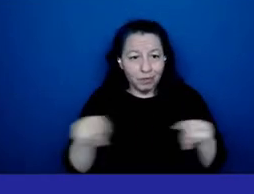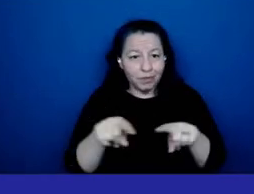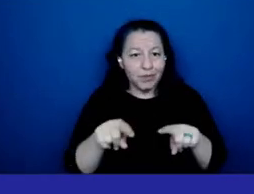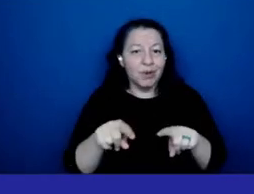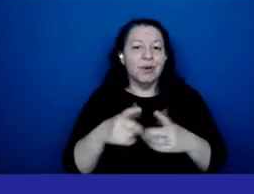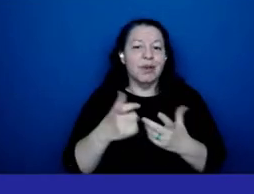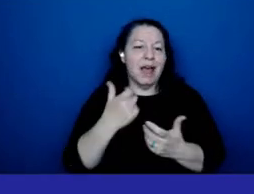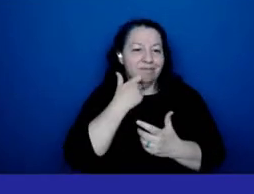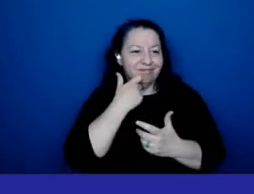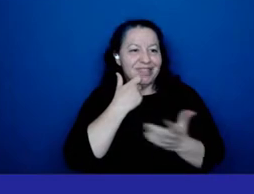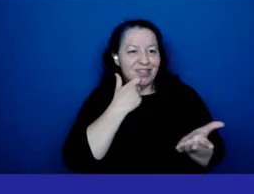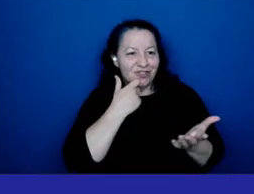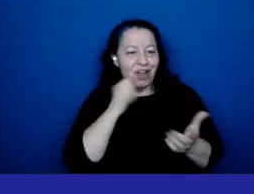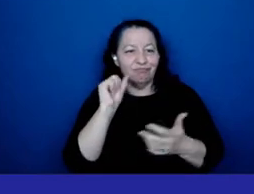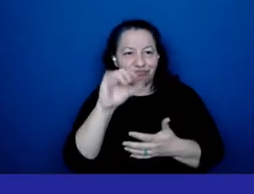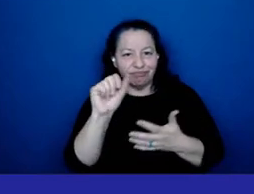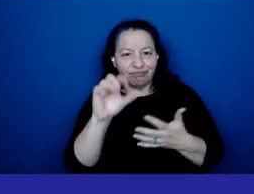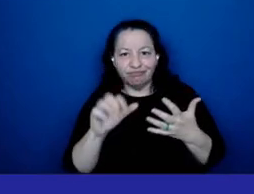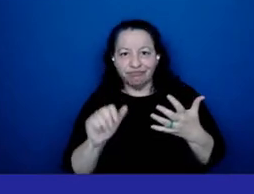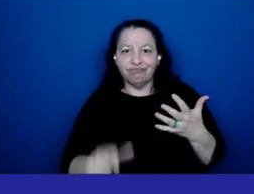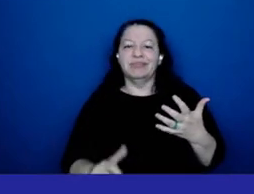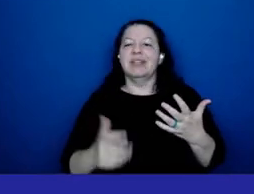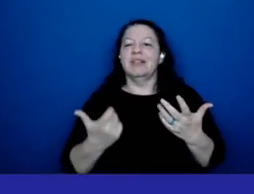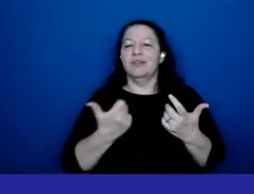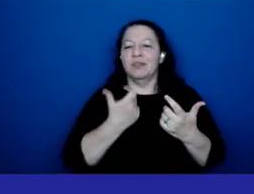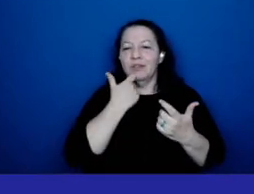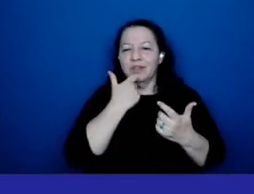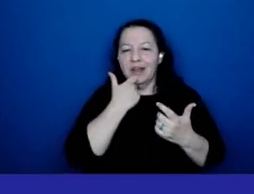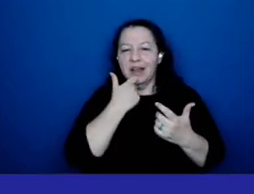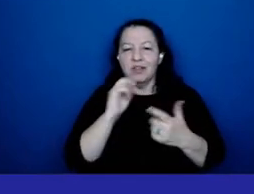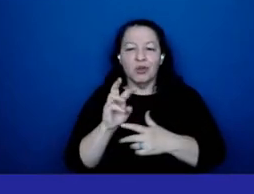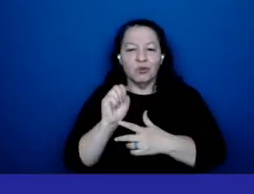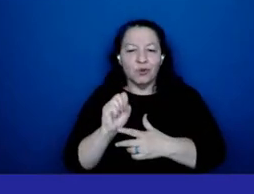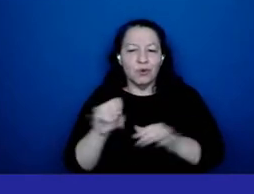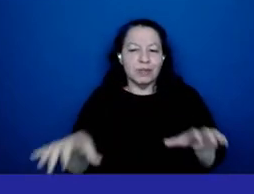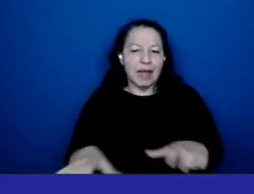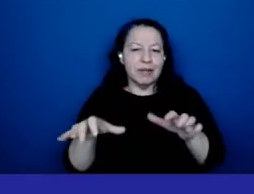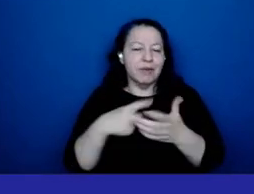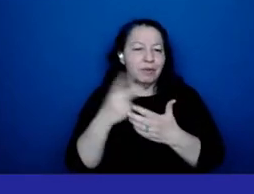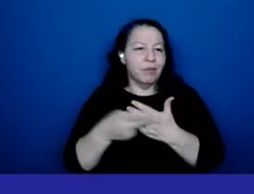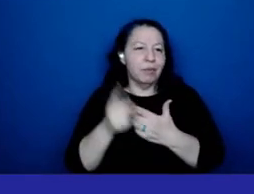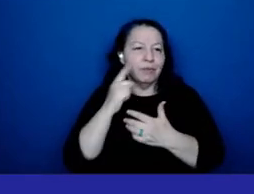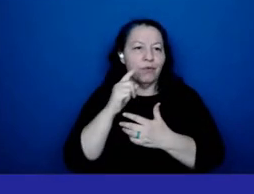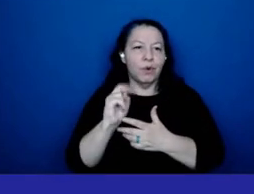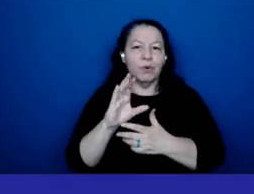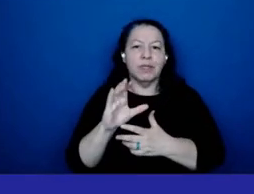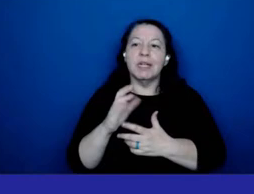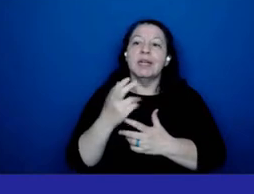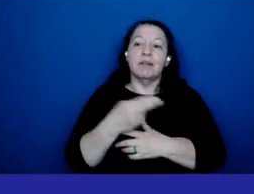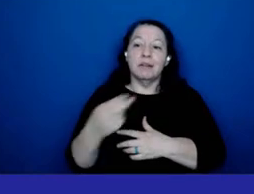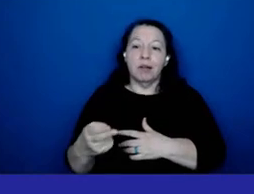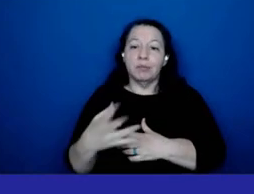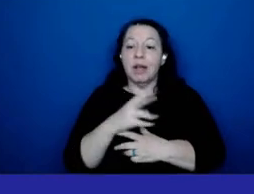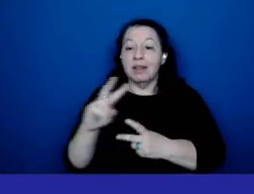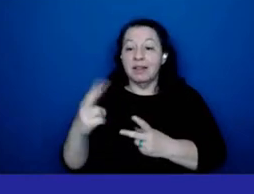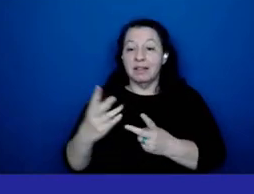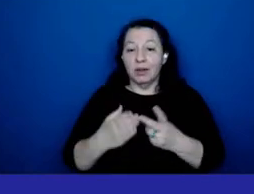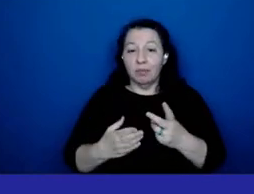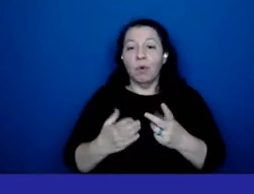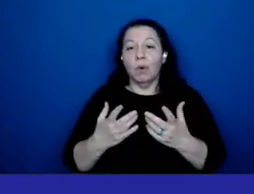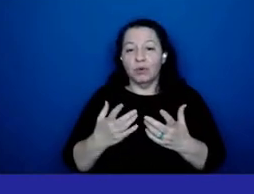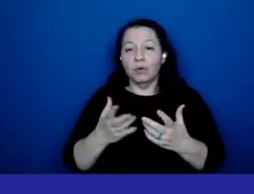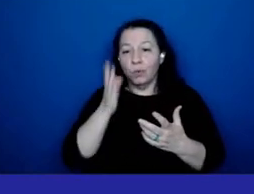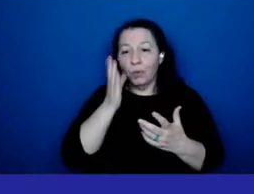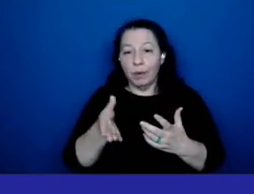latest um uh news activities and programs of new york city health and hospitals and then second part um